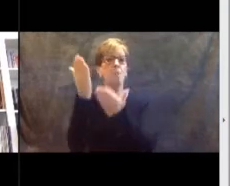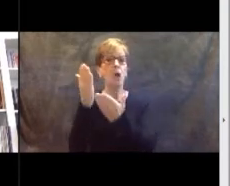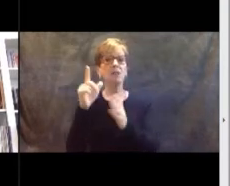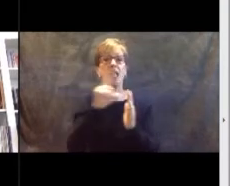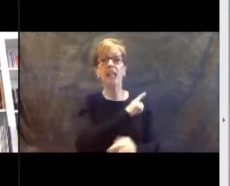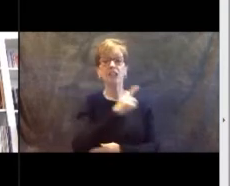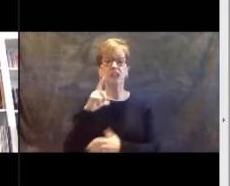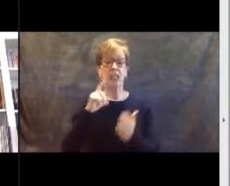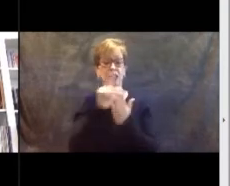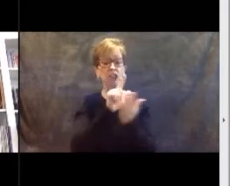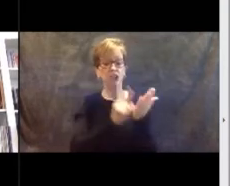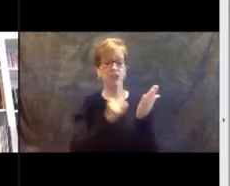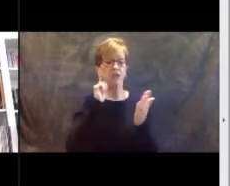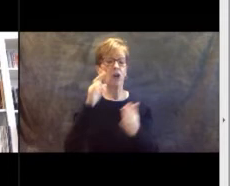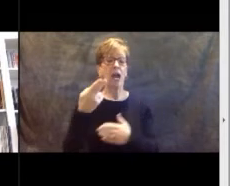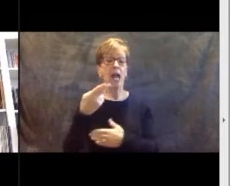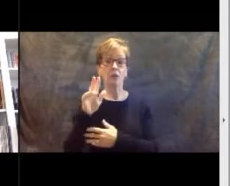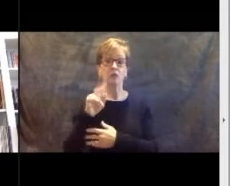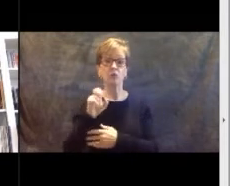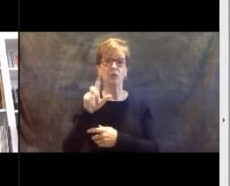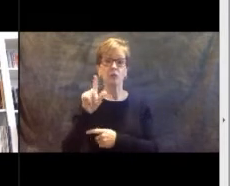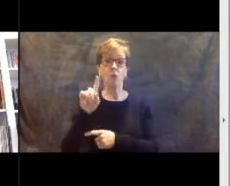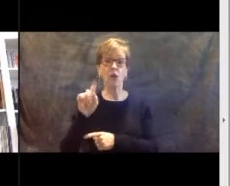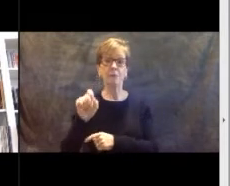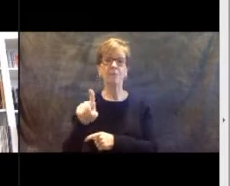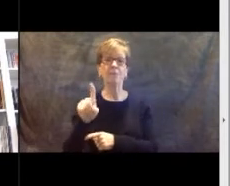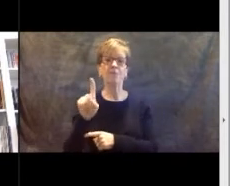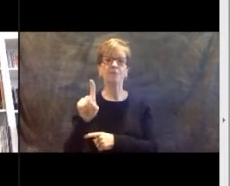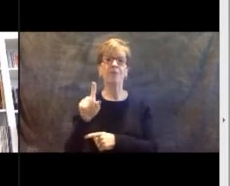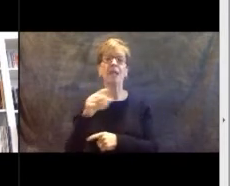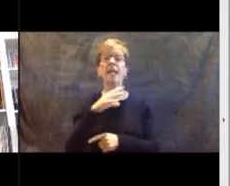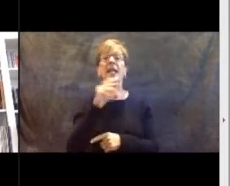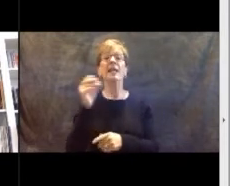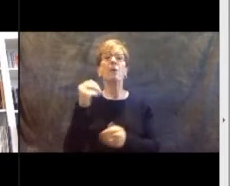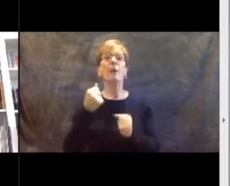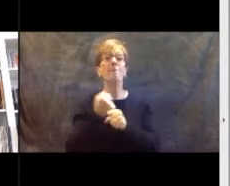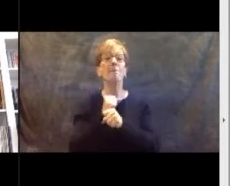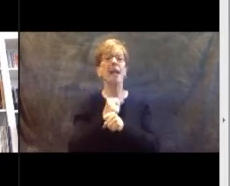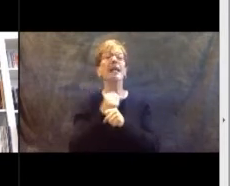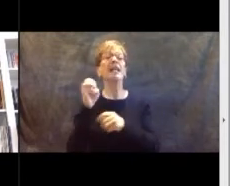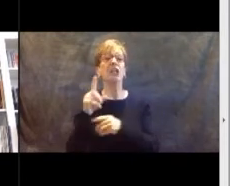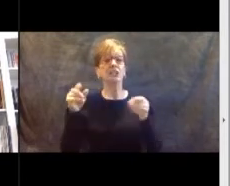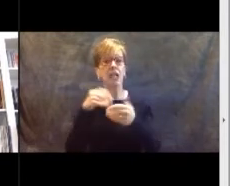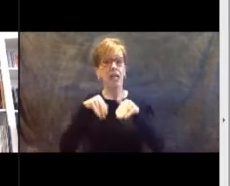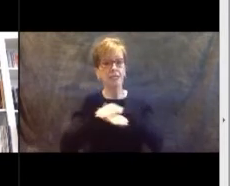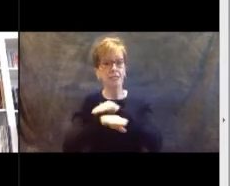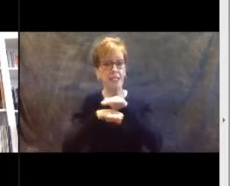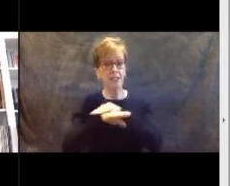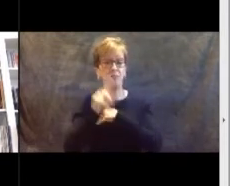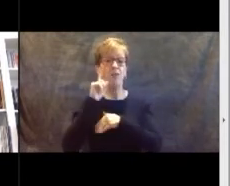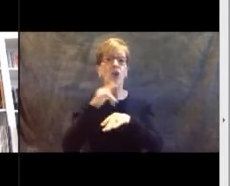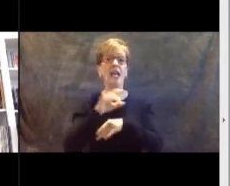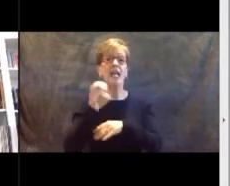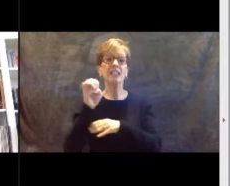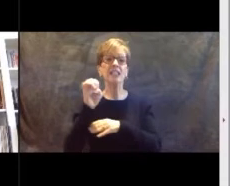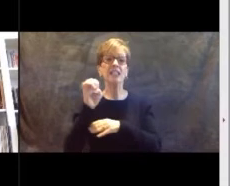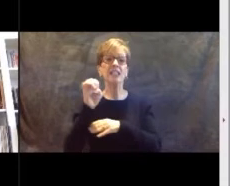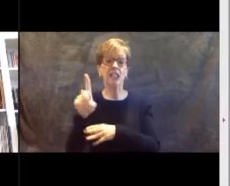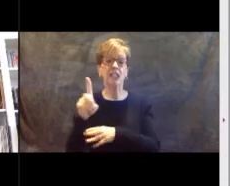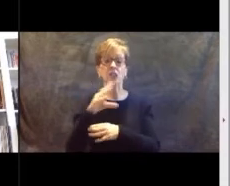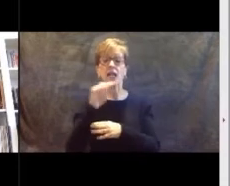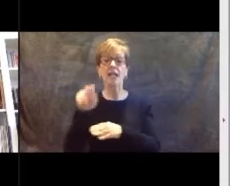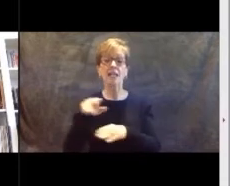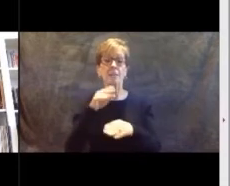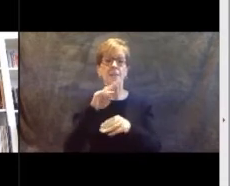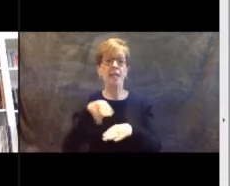This legislation would make national board certification accessible to early career educators embed national board resources in teacher